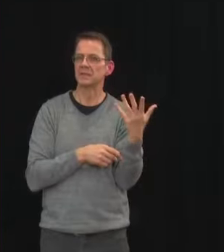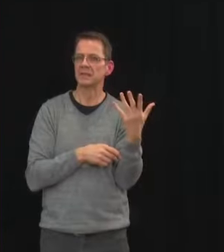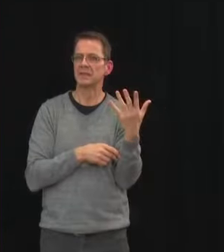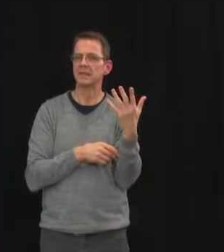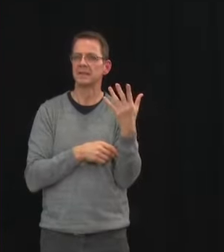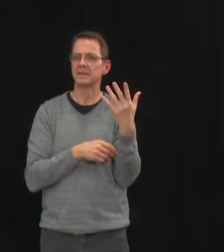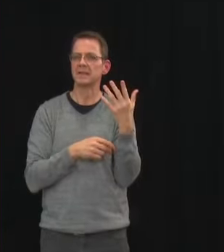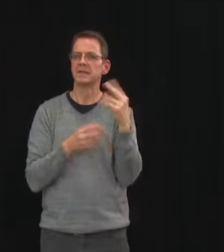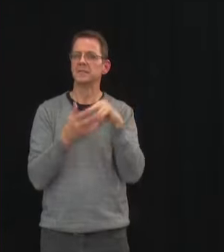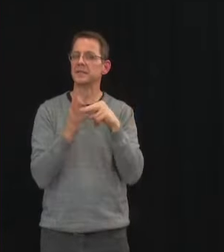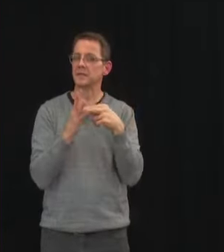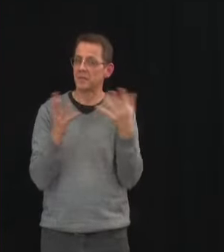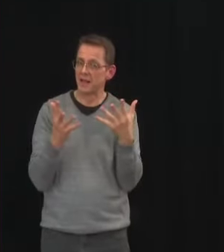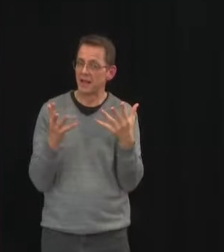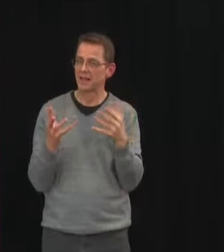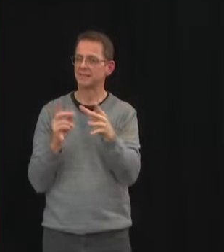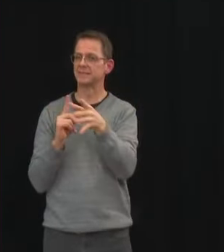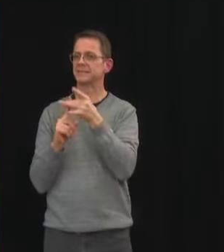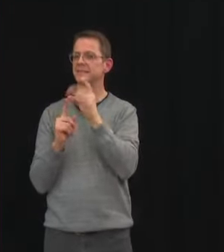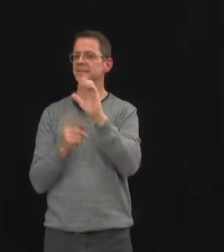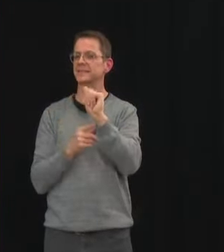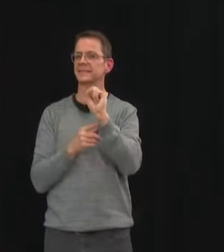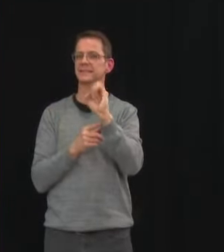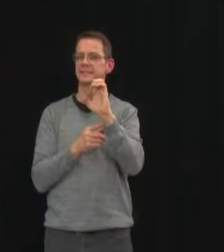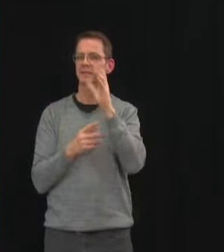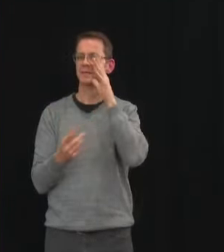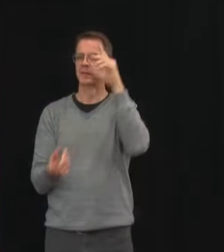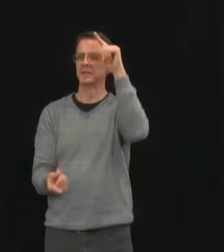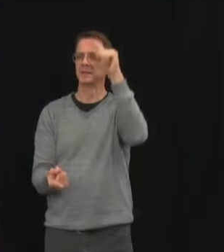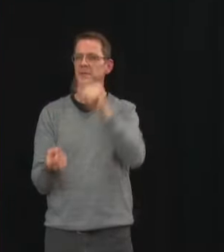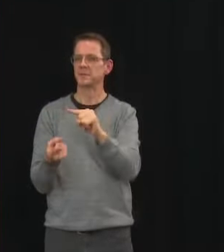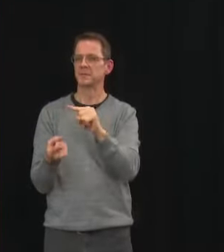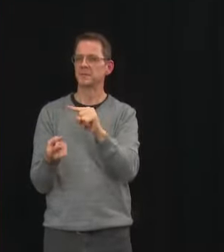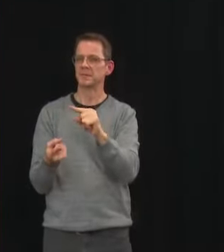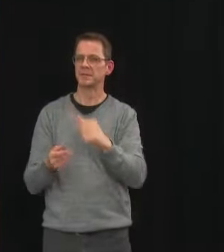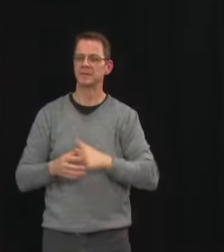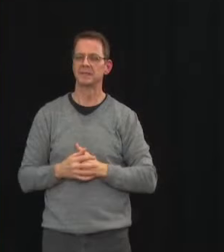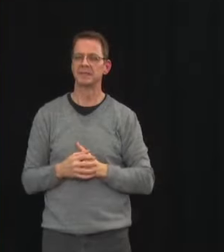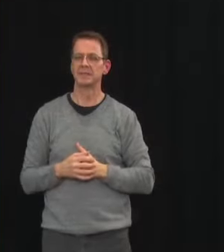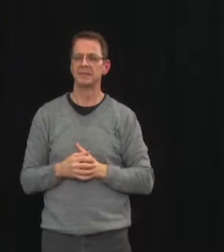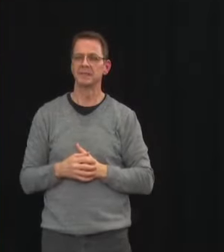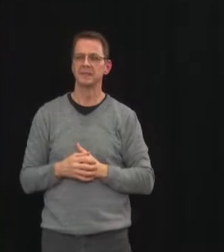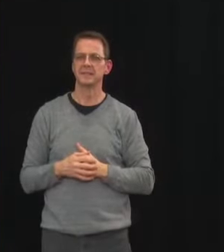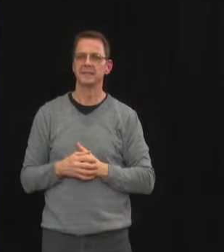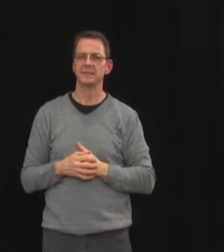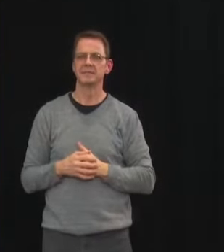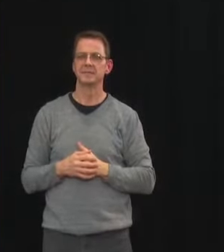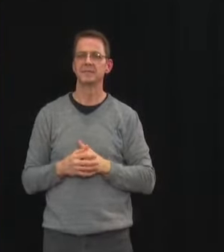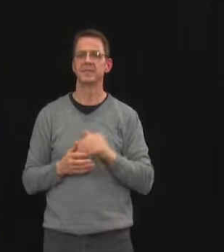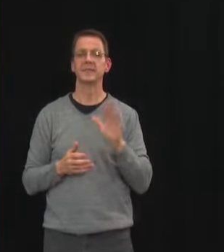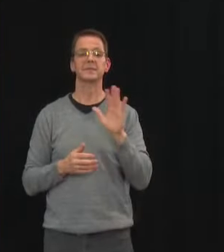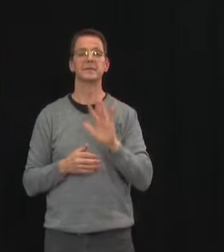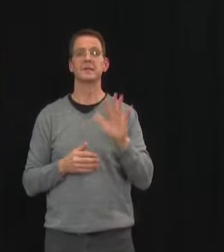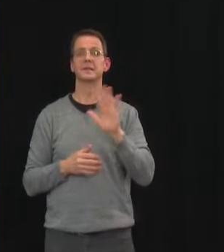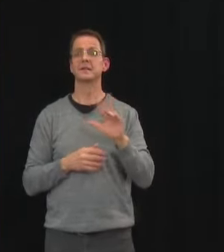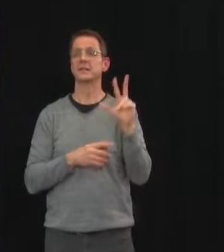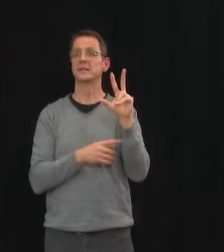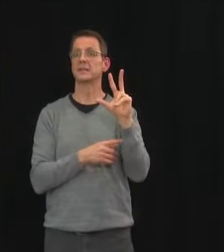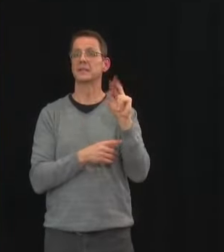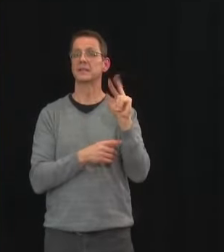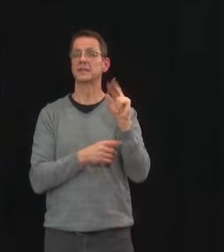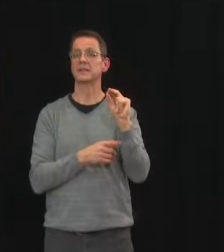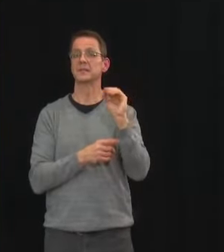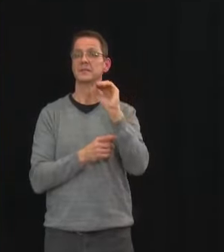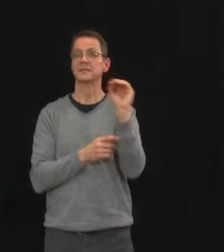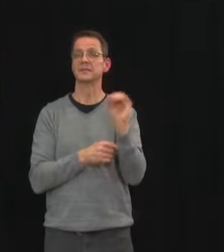home we're seeing about 30 percent of our cases where we're not able to determine the source of transmission and that's due to several factors it could be